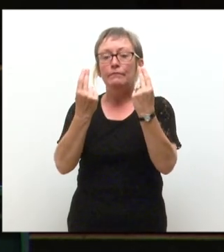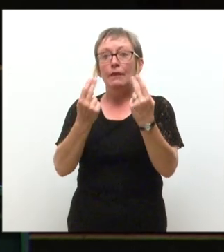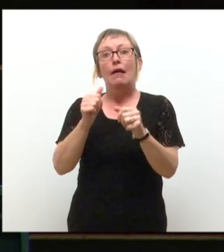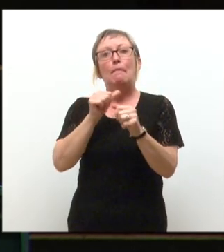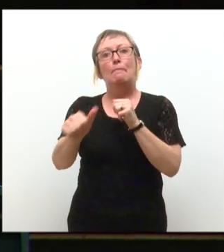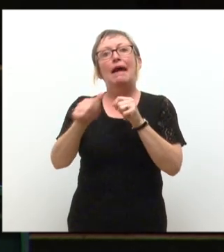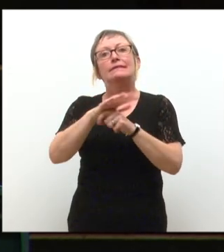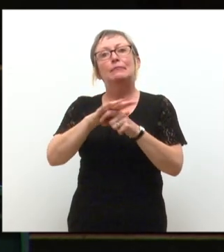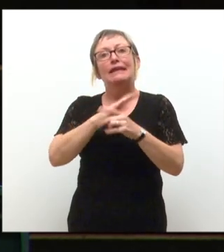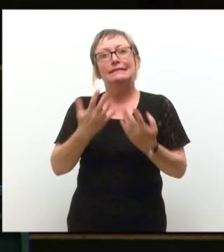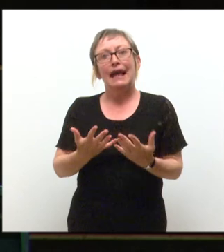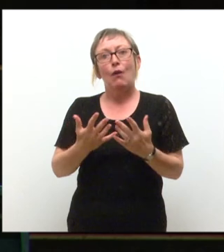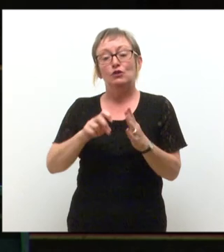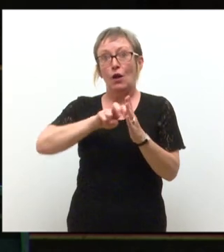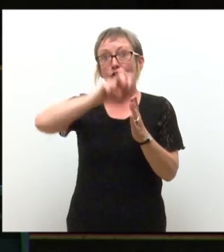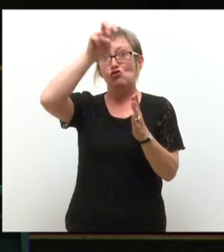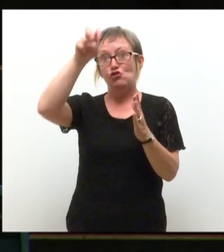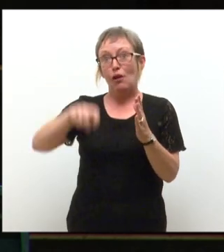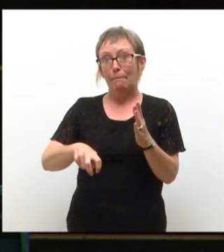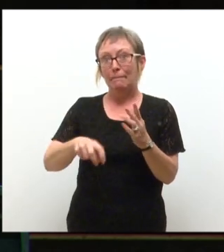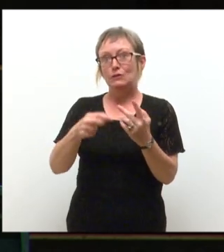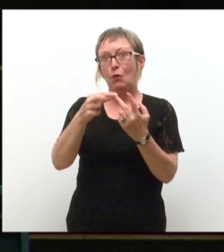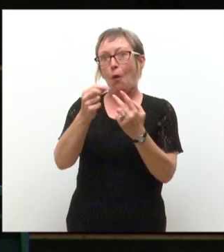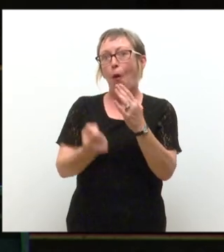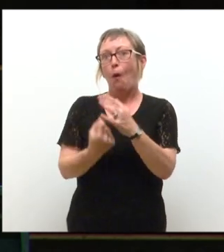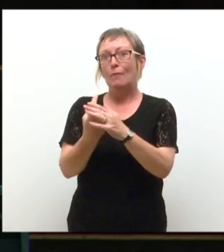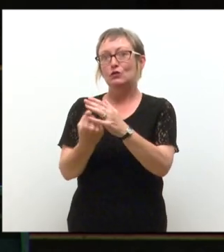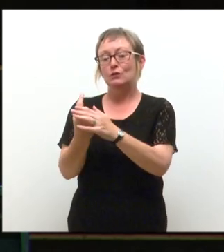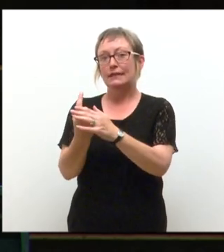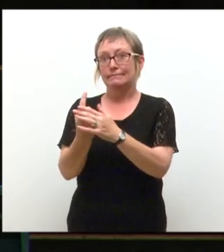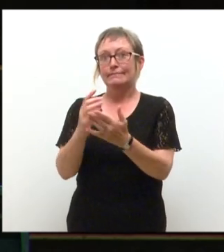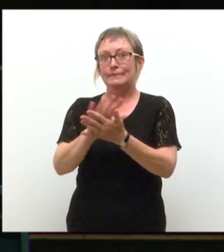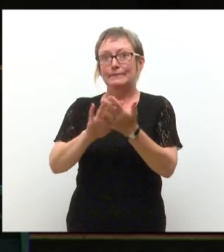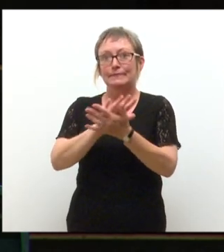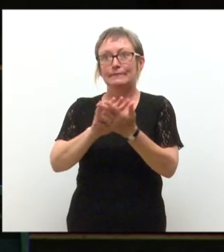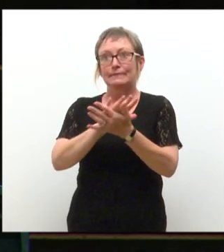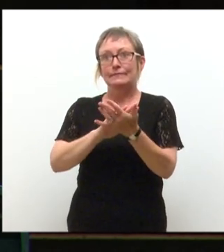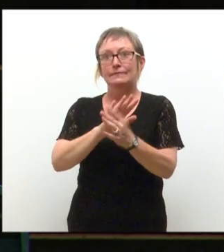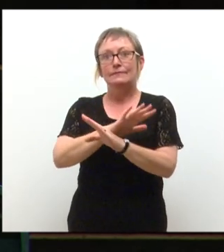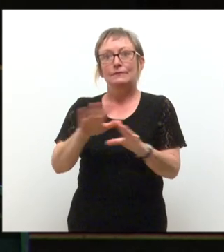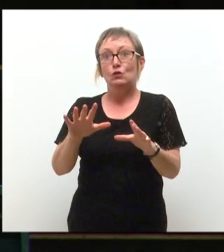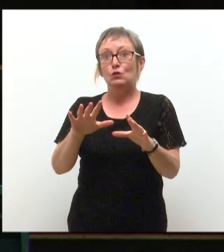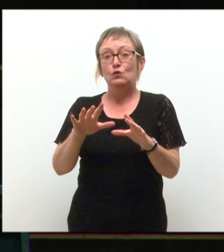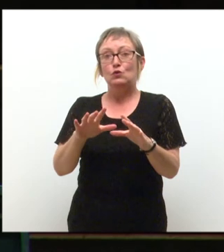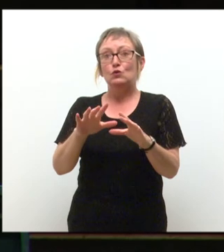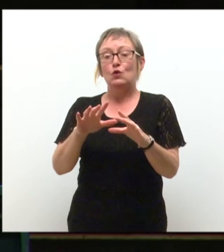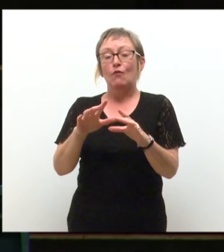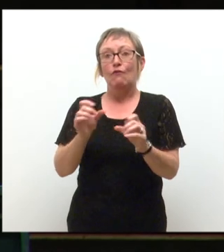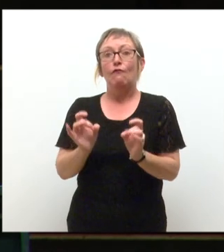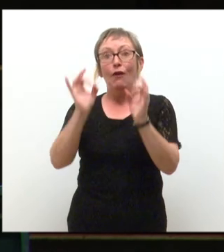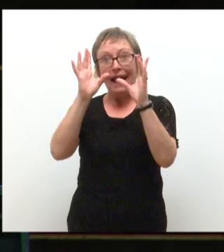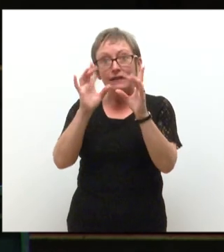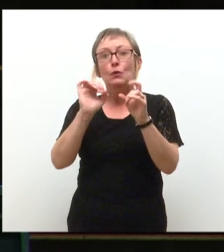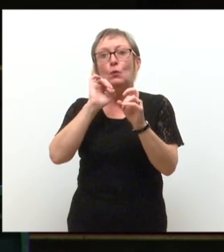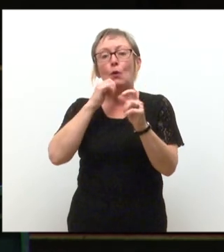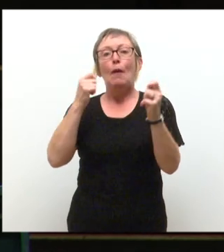could be right now. Jump into this opportunity, this university, and make a promise to yourself, and don't let go that you are actually going